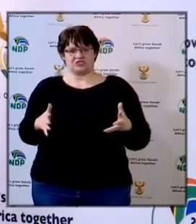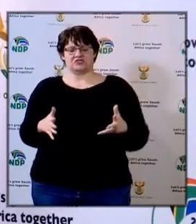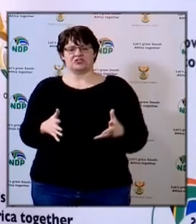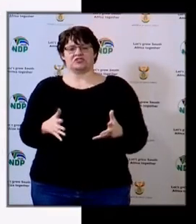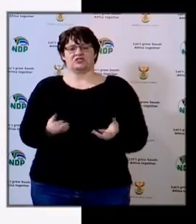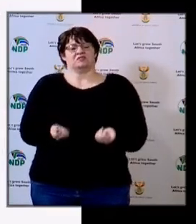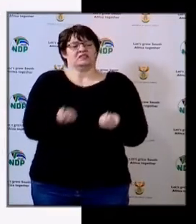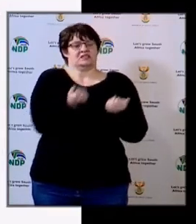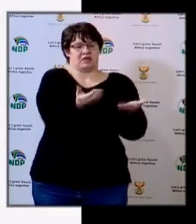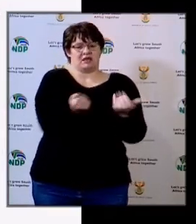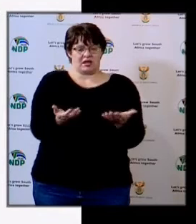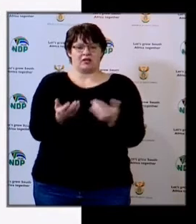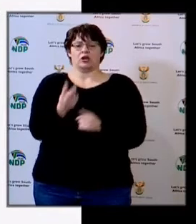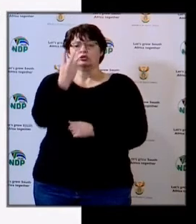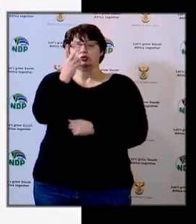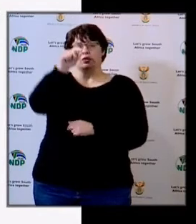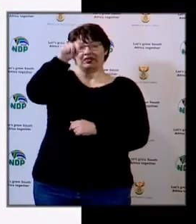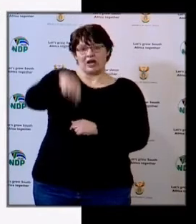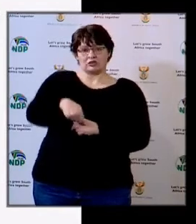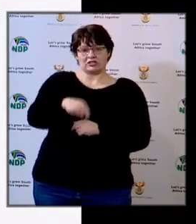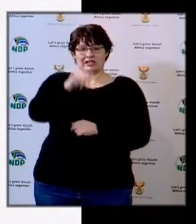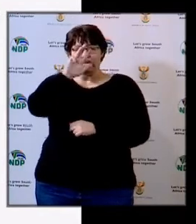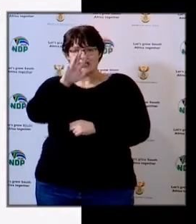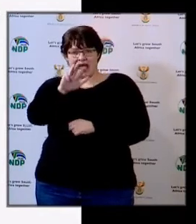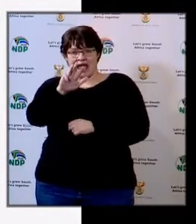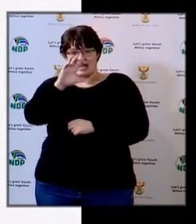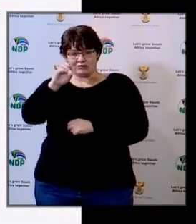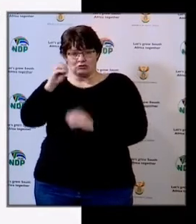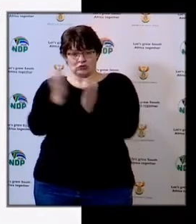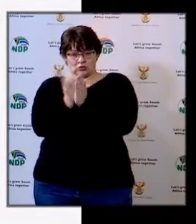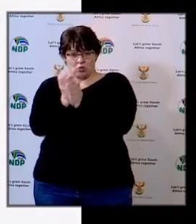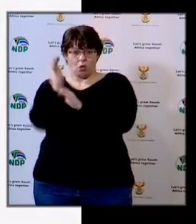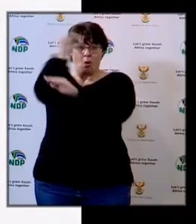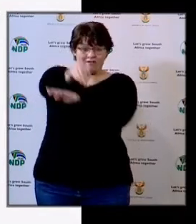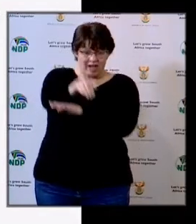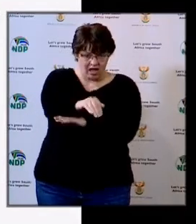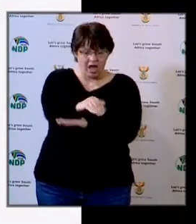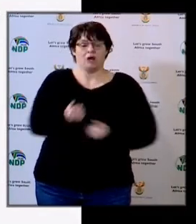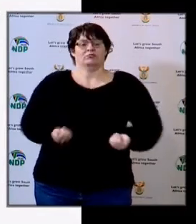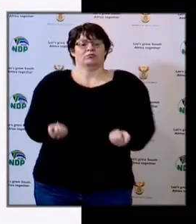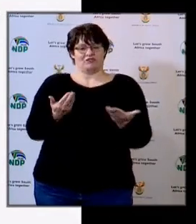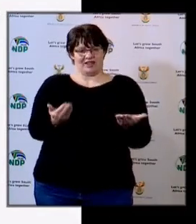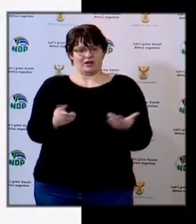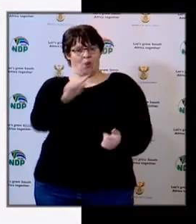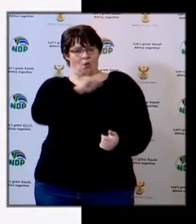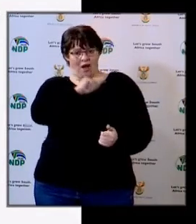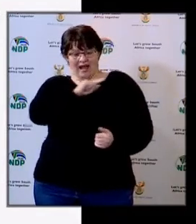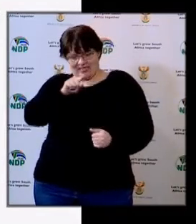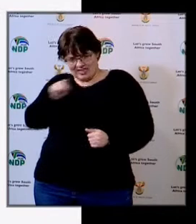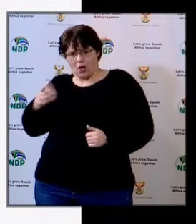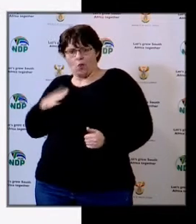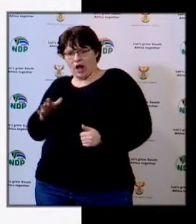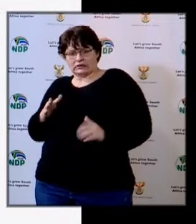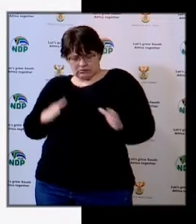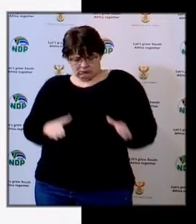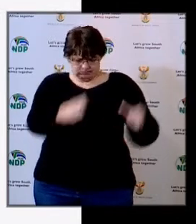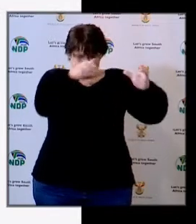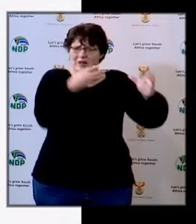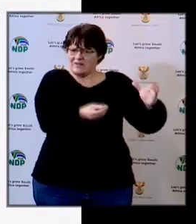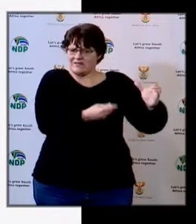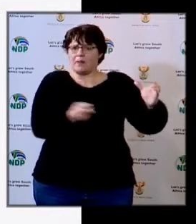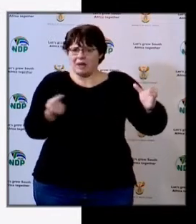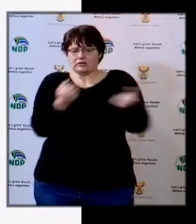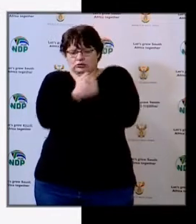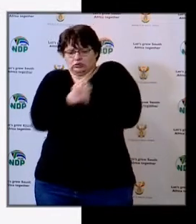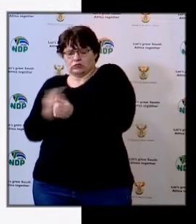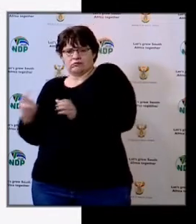tankers and have supplied over 2,900 schools that actually wanted us to fill their tanks